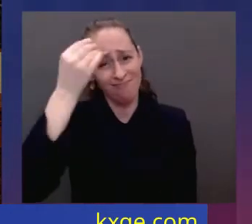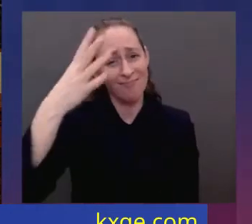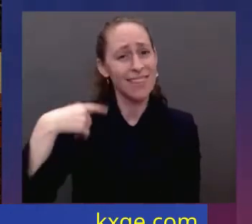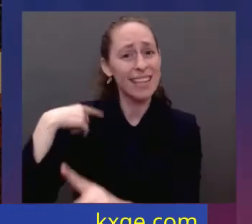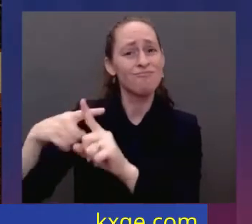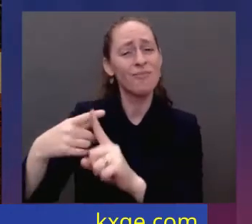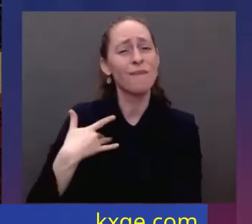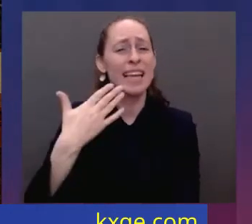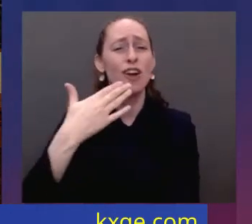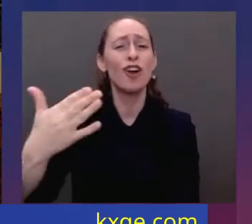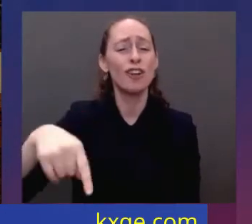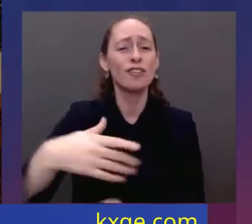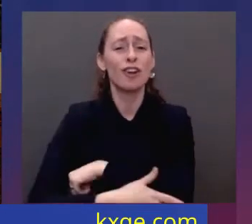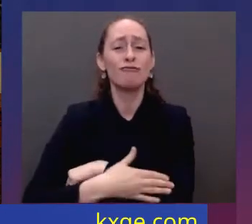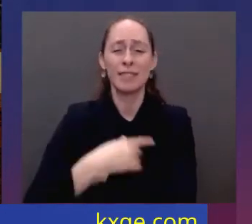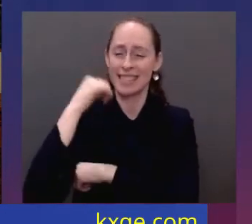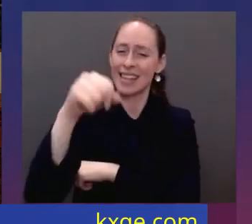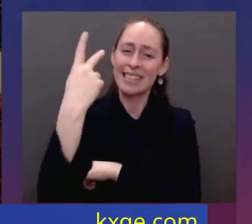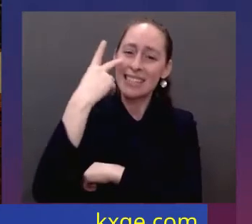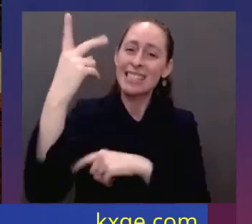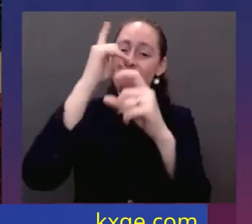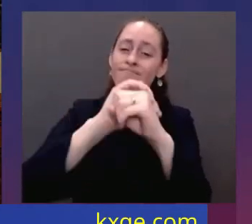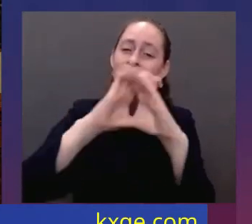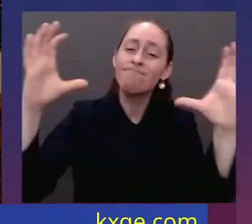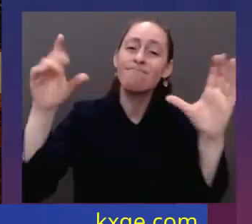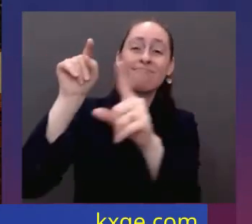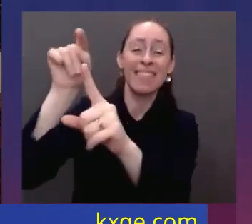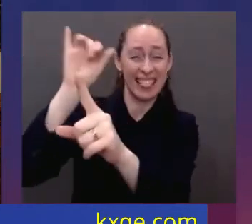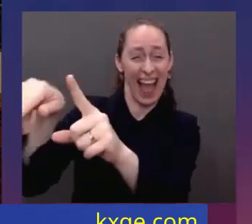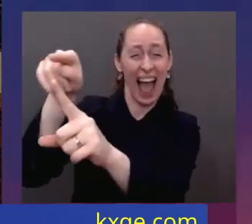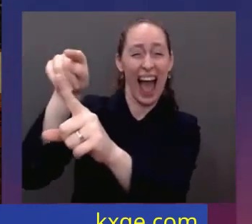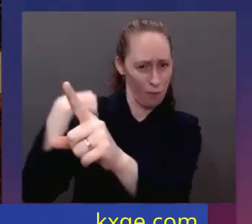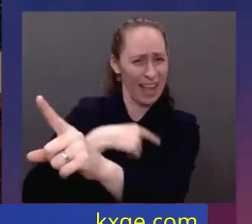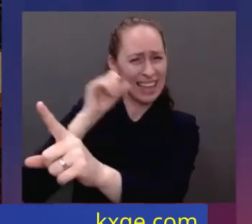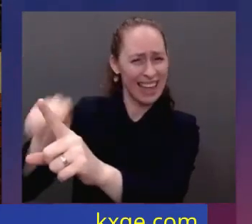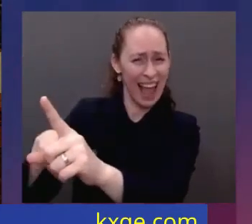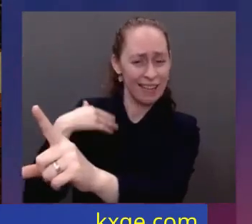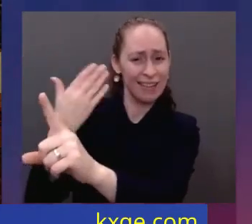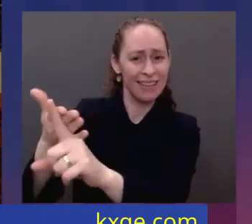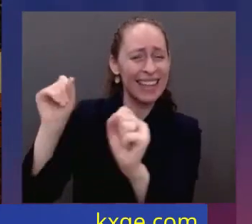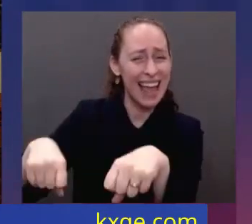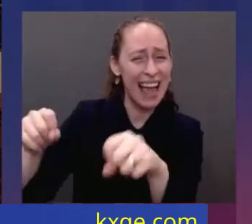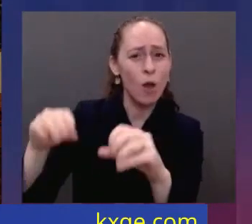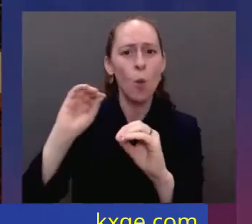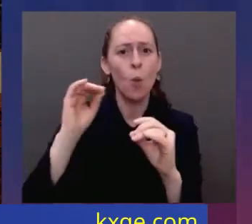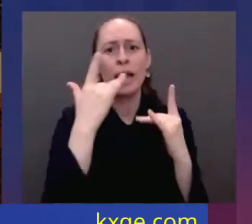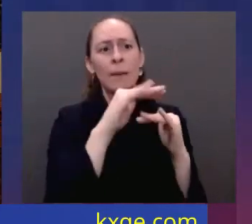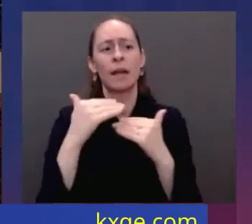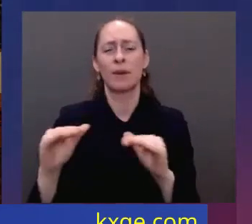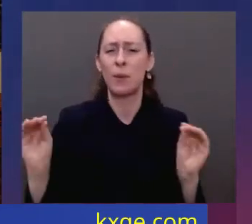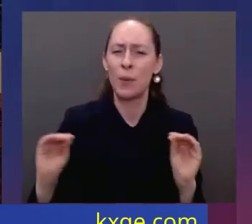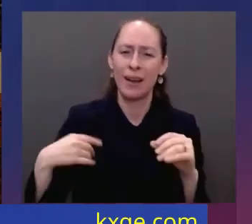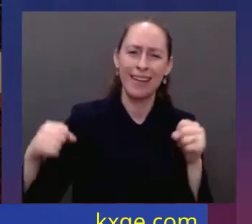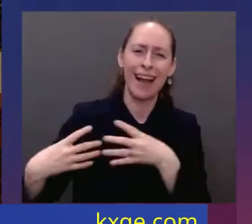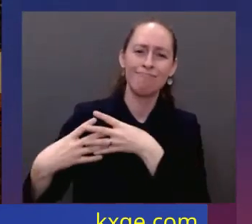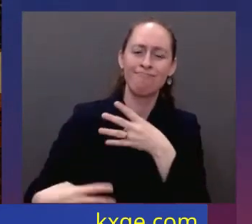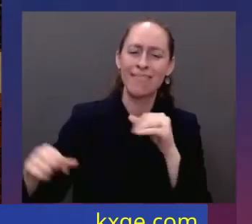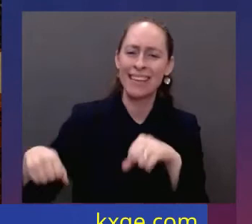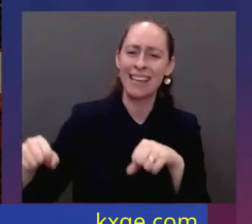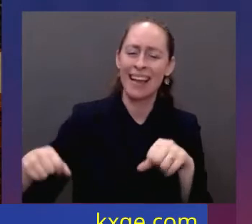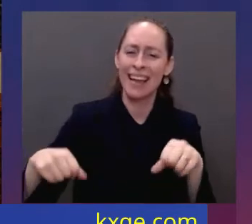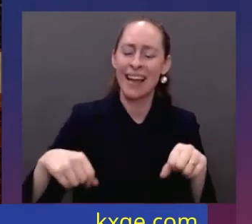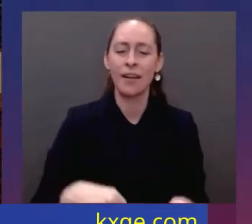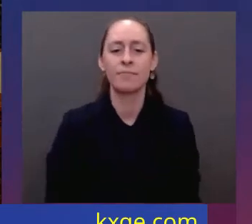grasp. Because I know there's simply nothing beyond our capacity. We're the only nation on earth that has always turned every crisis we've faced into an opportunity.